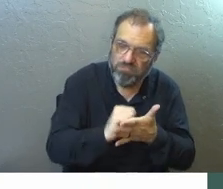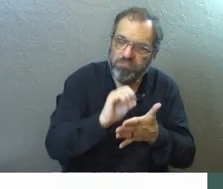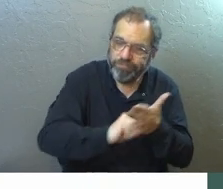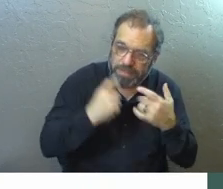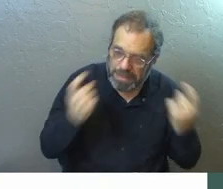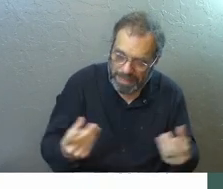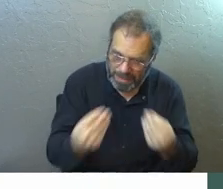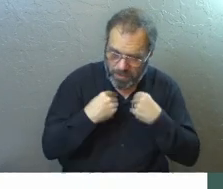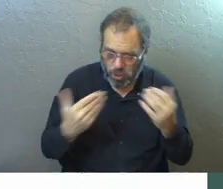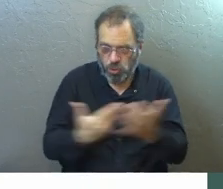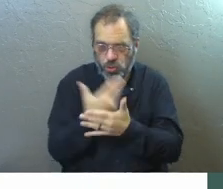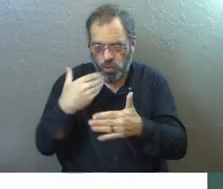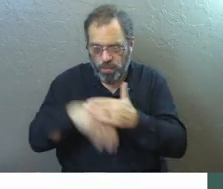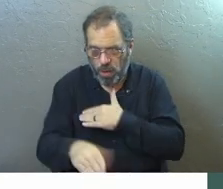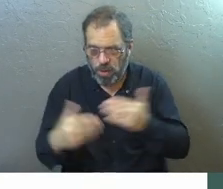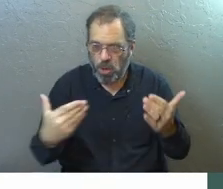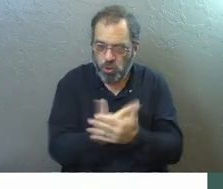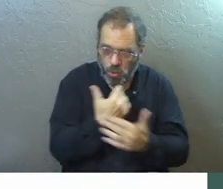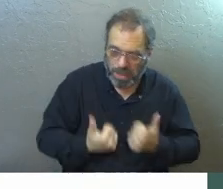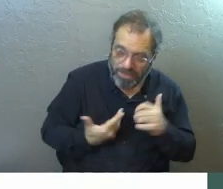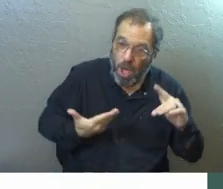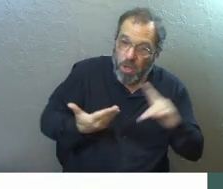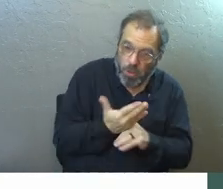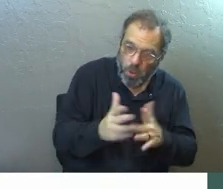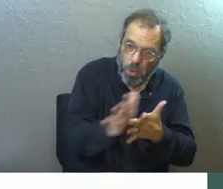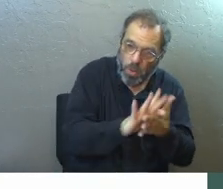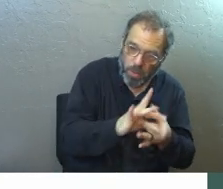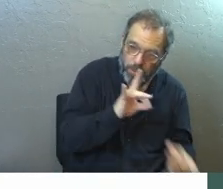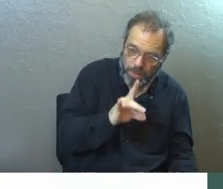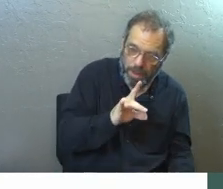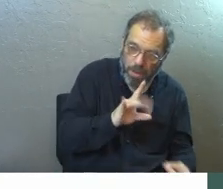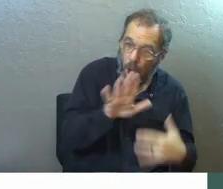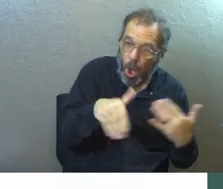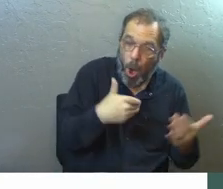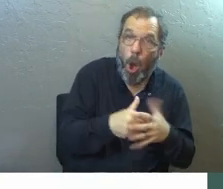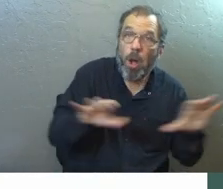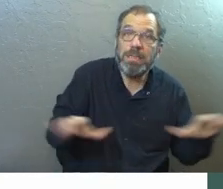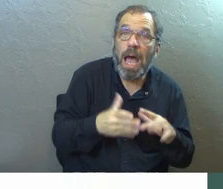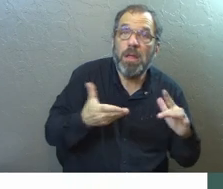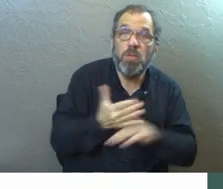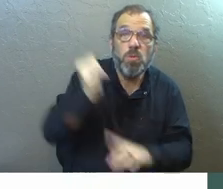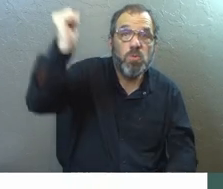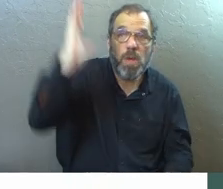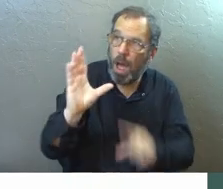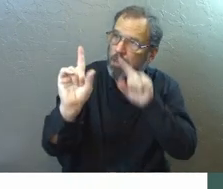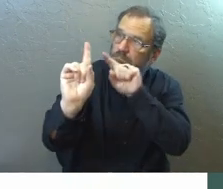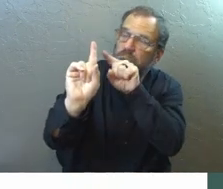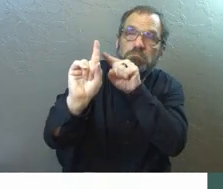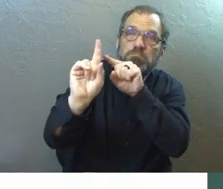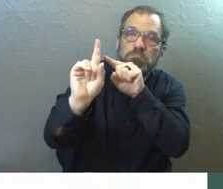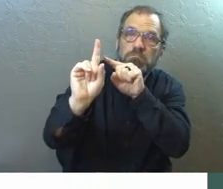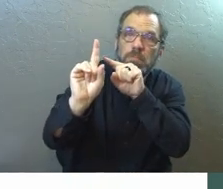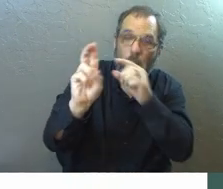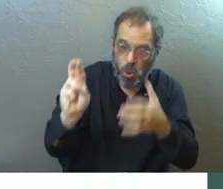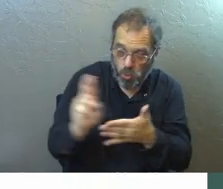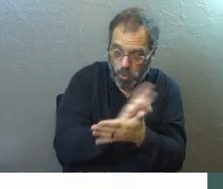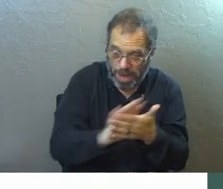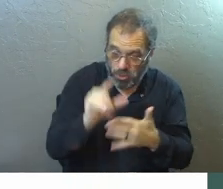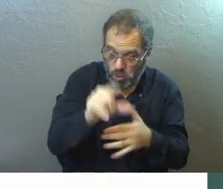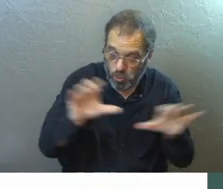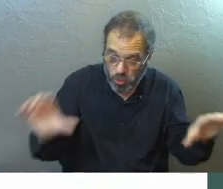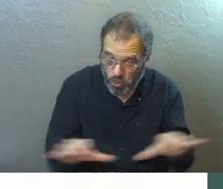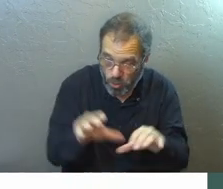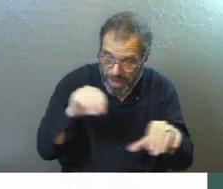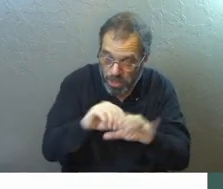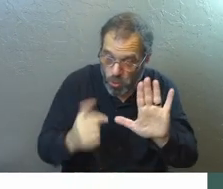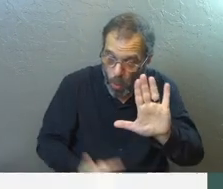sins, giving us a new birth and new life through the Holy Spirit. It's all done by God. Any righteous thing that